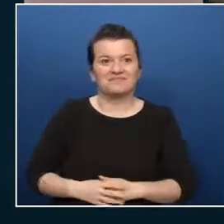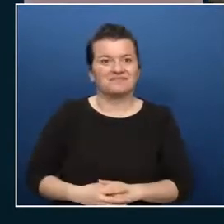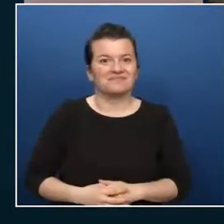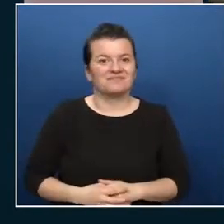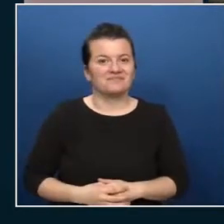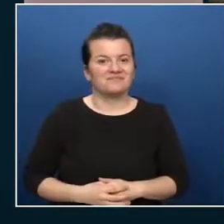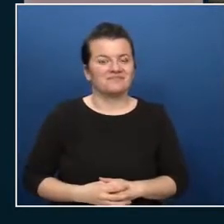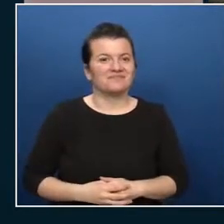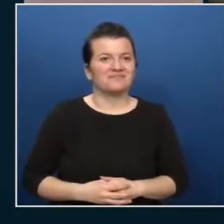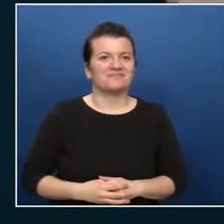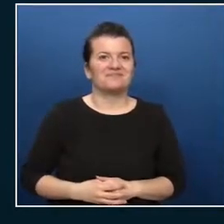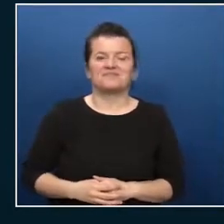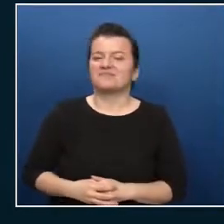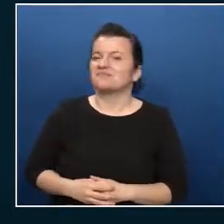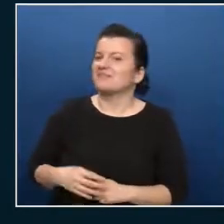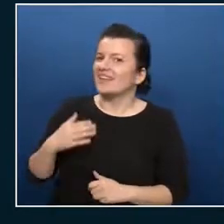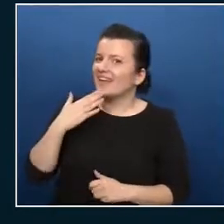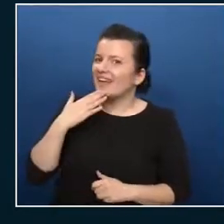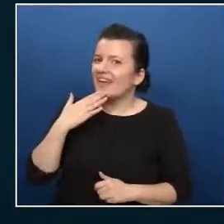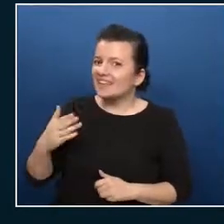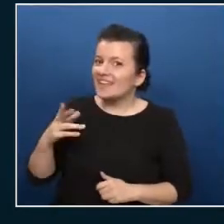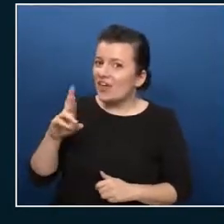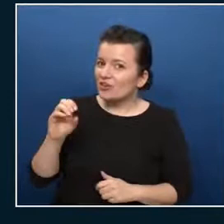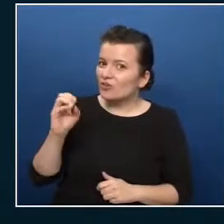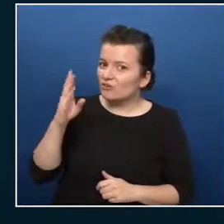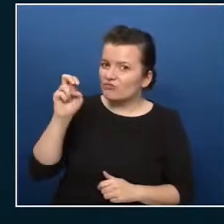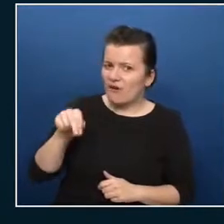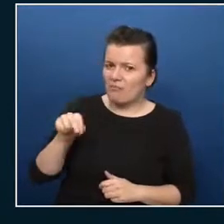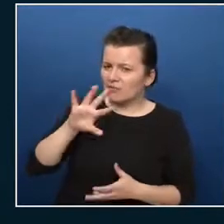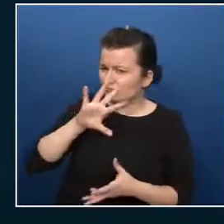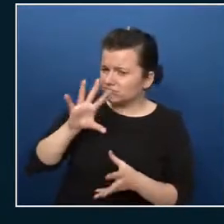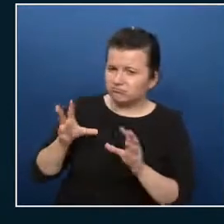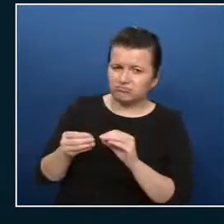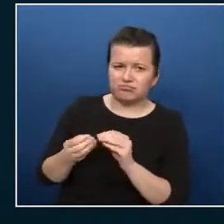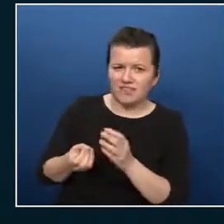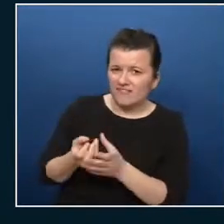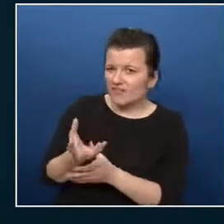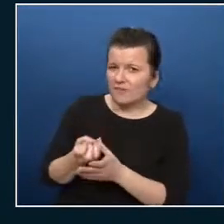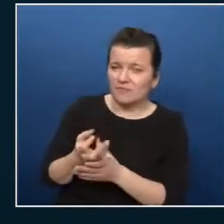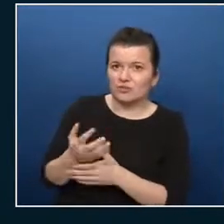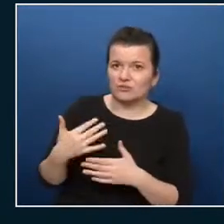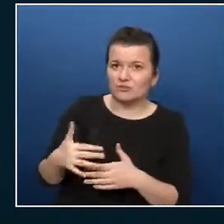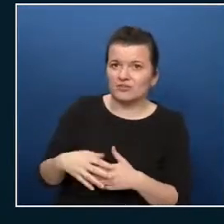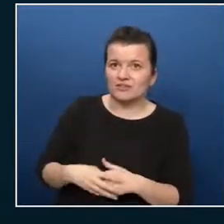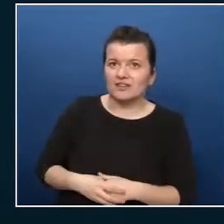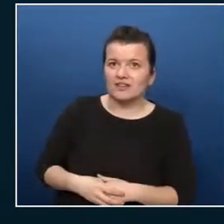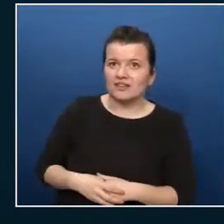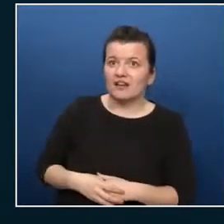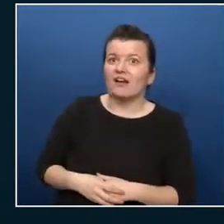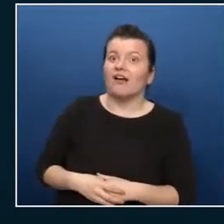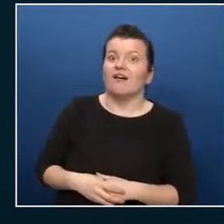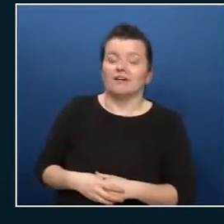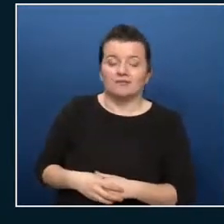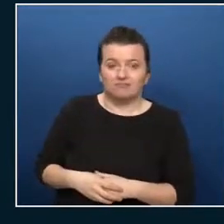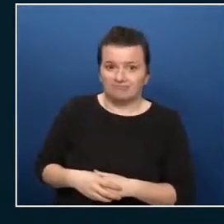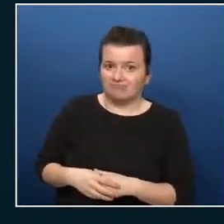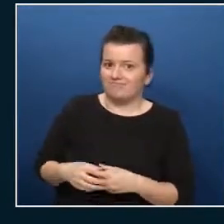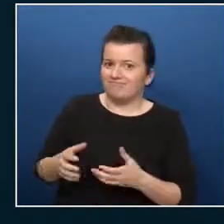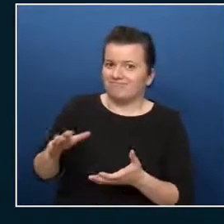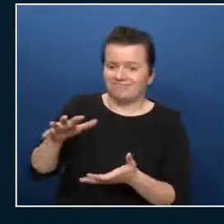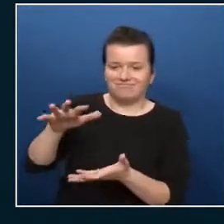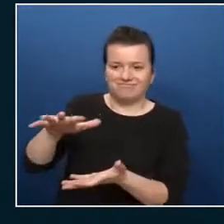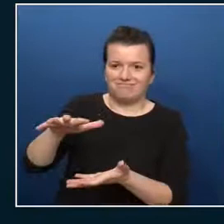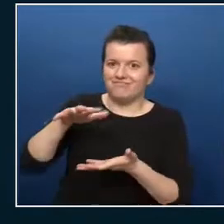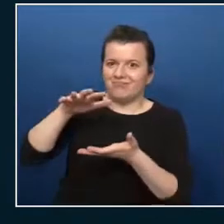Robin thanks a lot for all of this information this was quite a bit of quite some information to